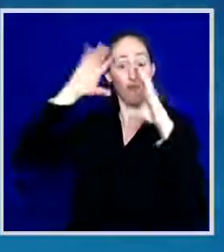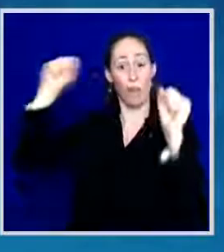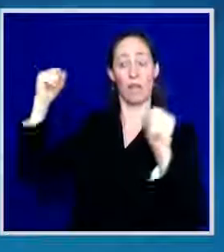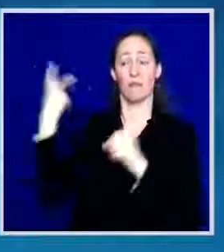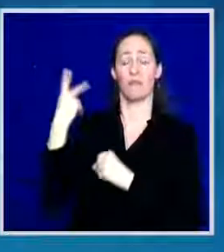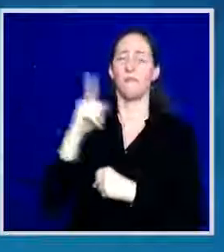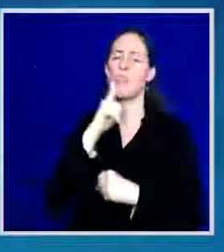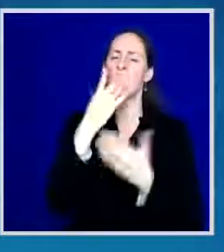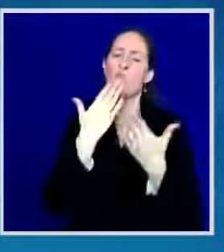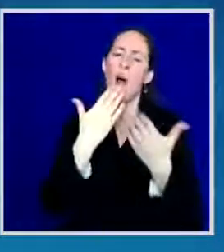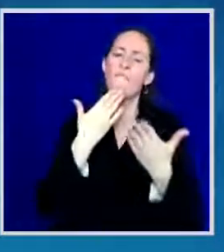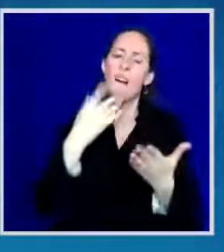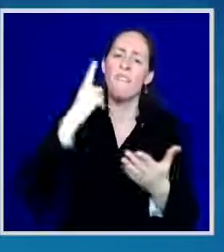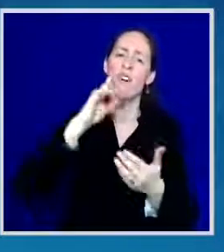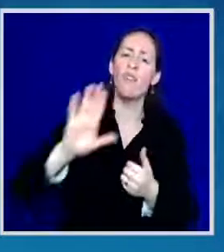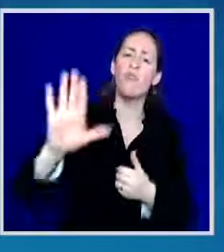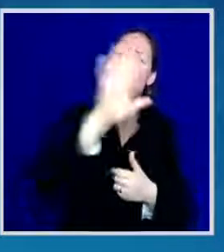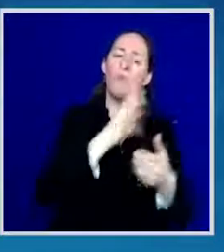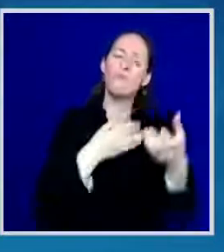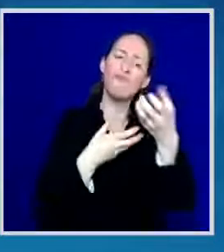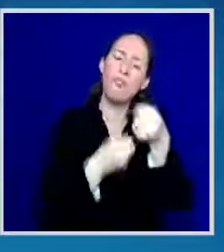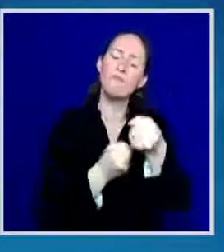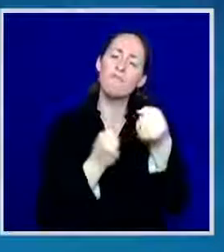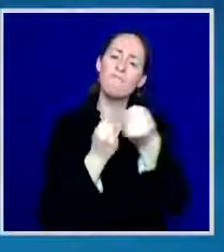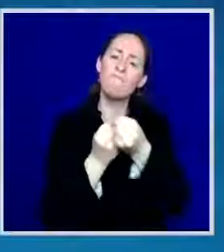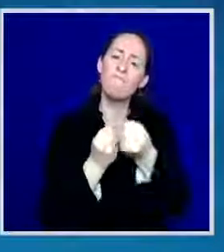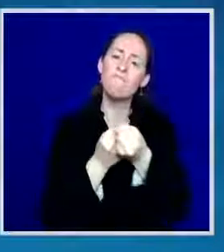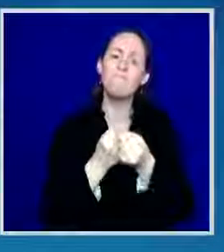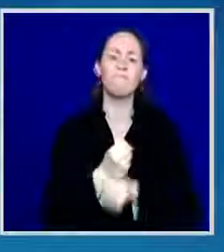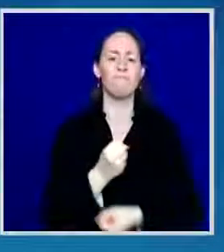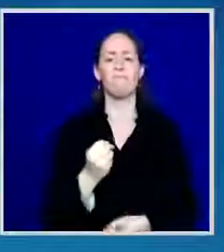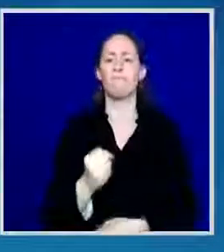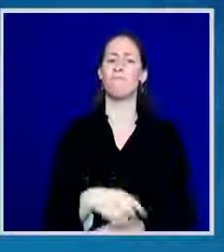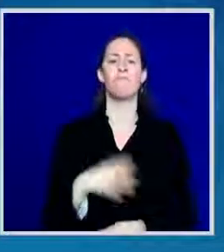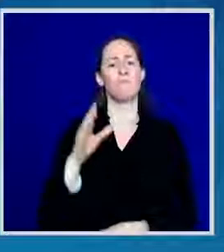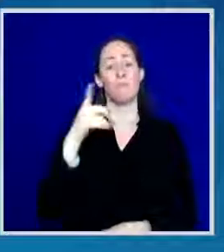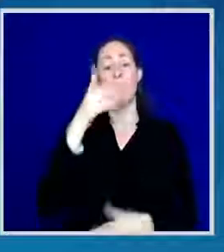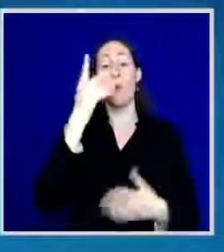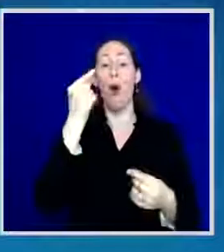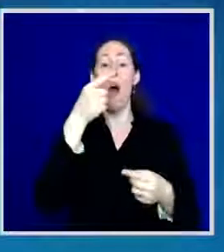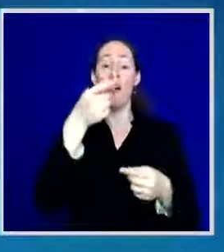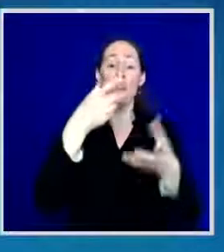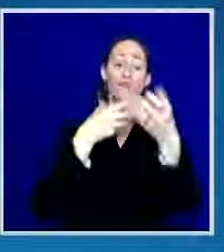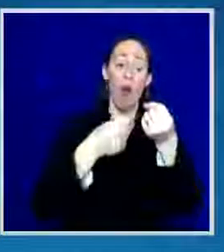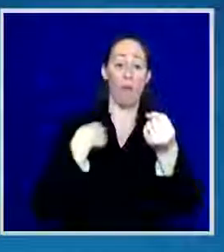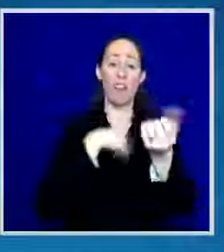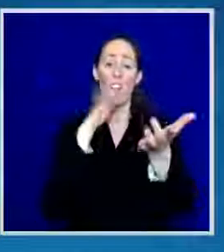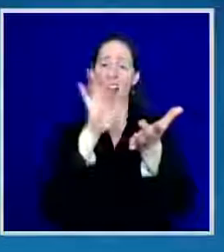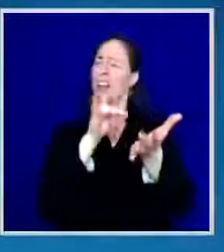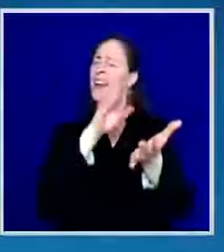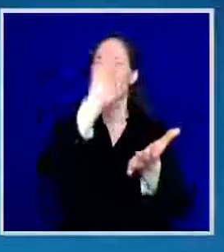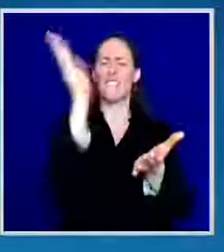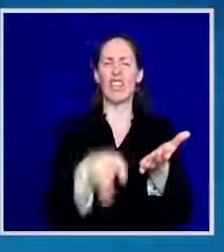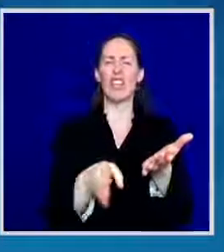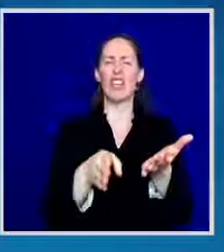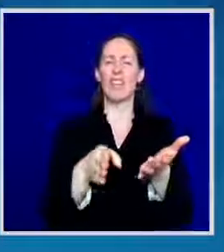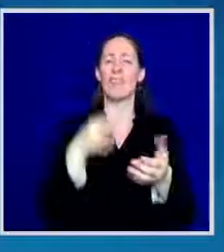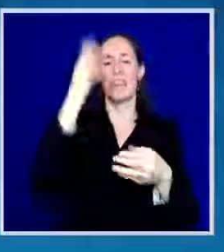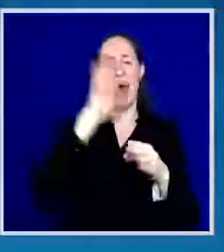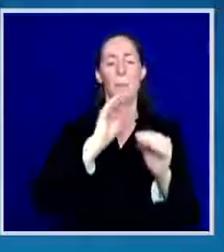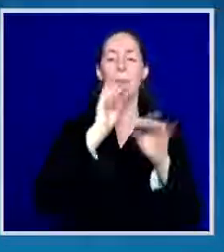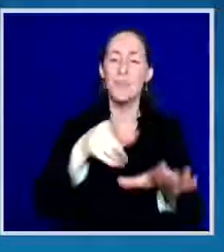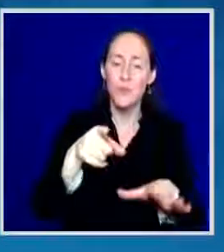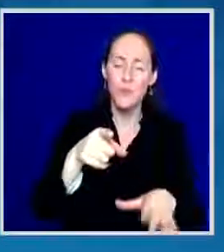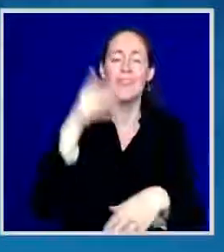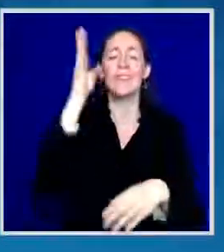trust, and we will never, ever take it for granted. May God bless you, and may God bless America. Thank you. Thank